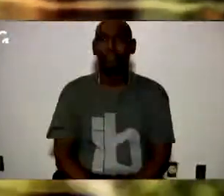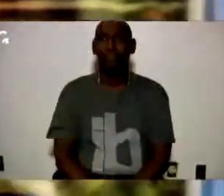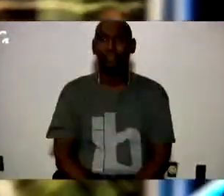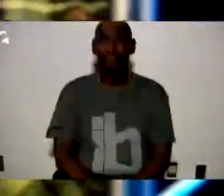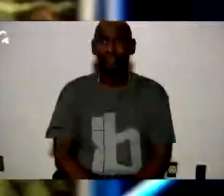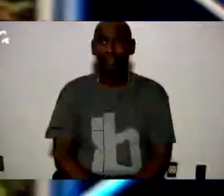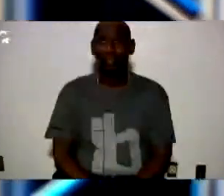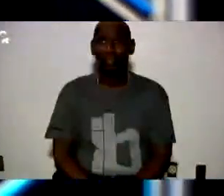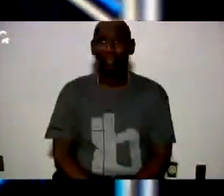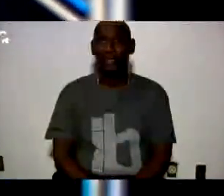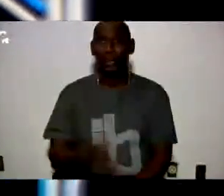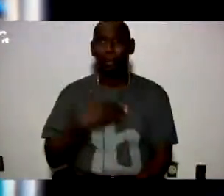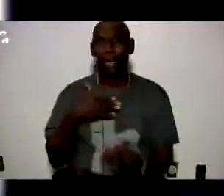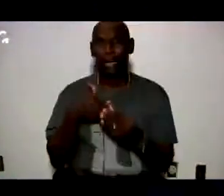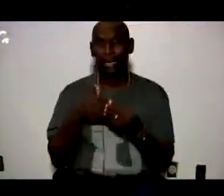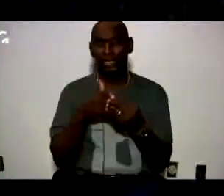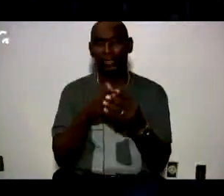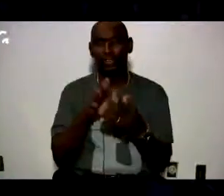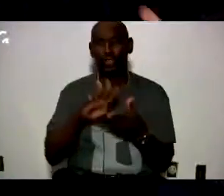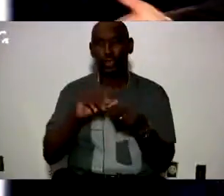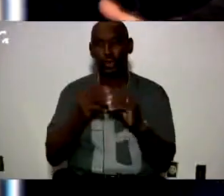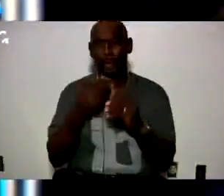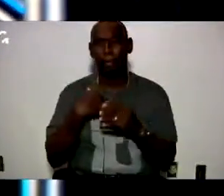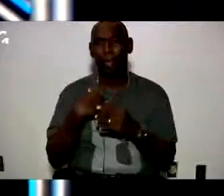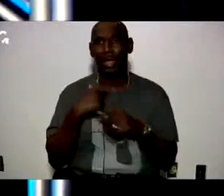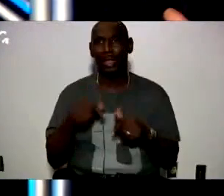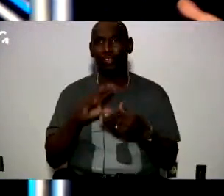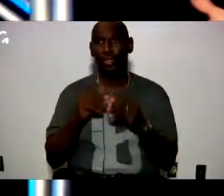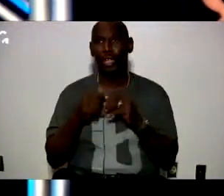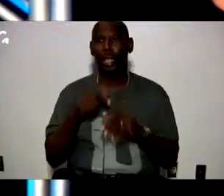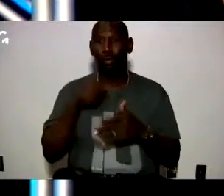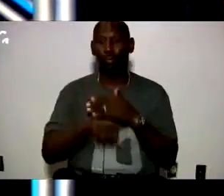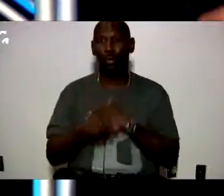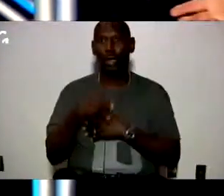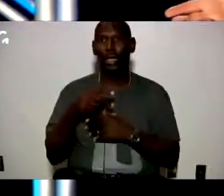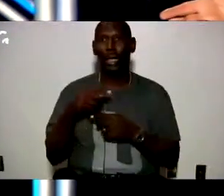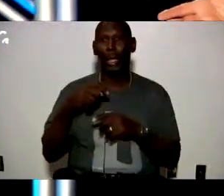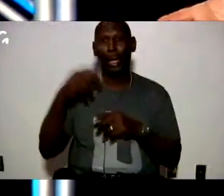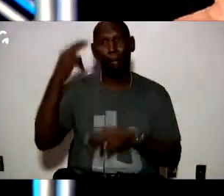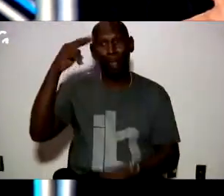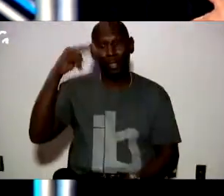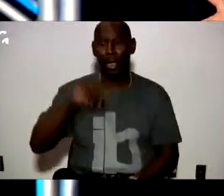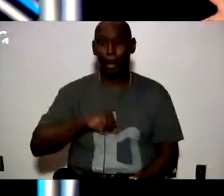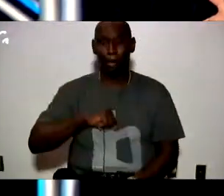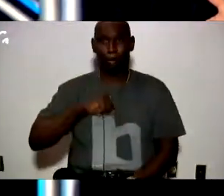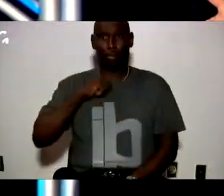So, what was my leadership story, my journey? I'm an immigrant. I was born in Mexico. I'm very proud to be an immigrant.